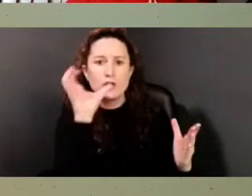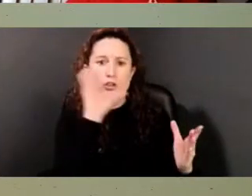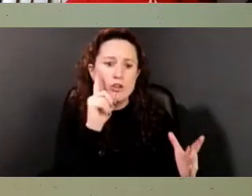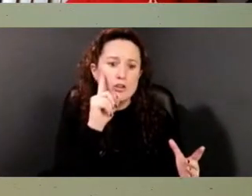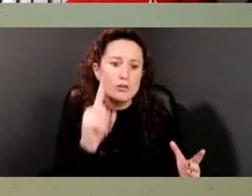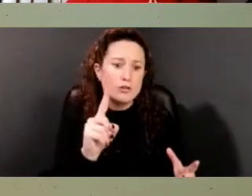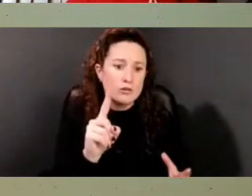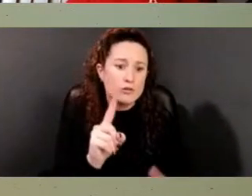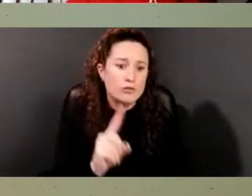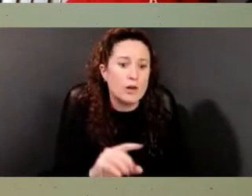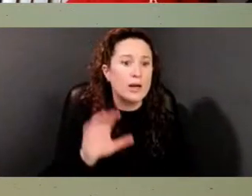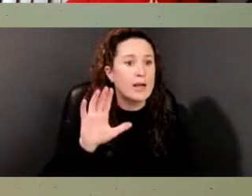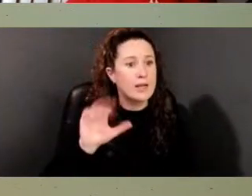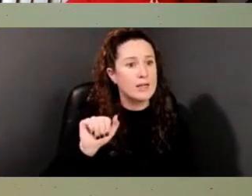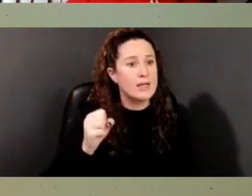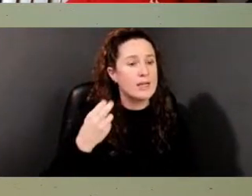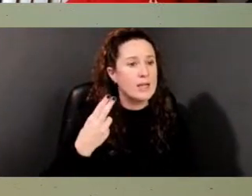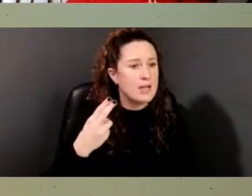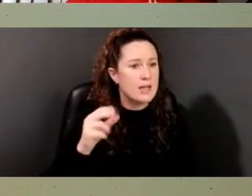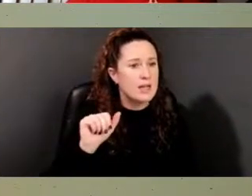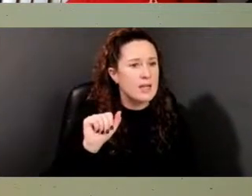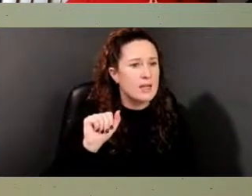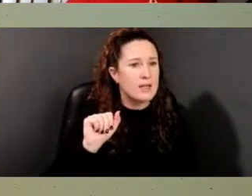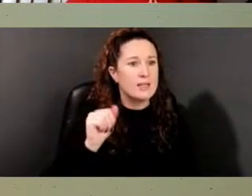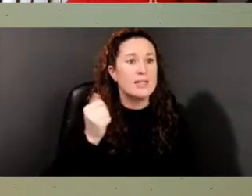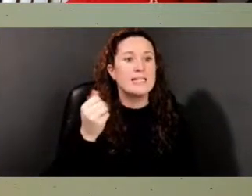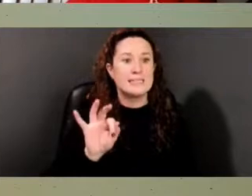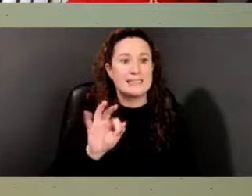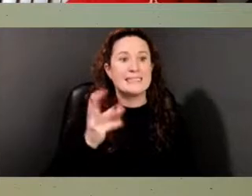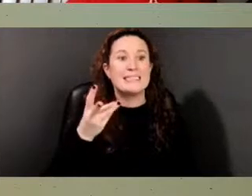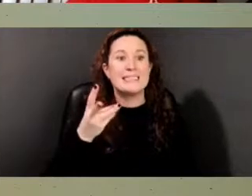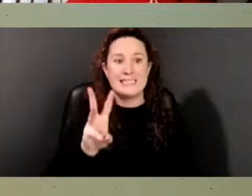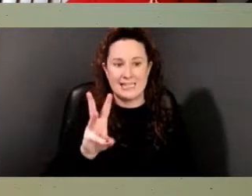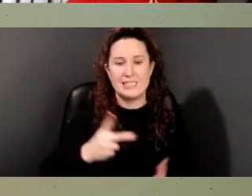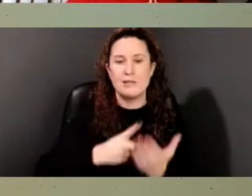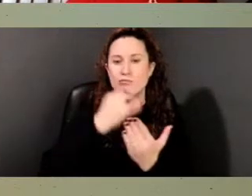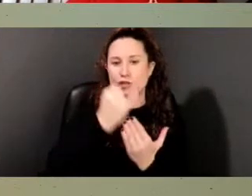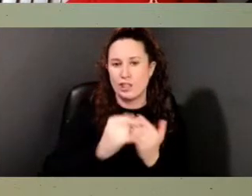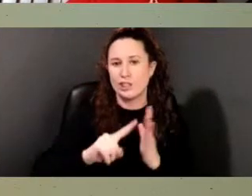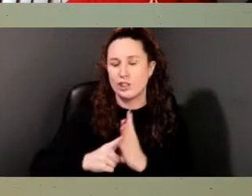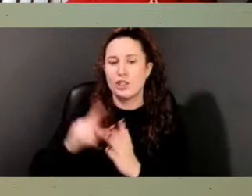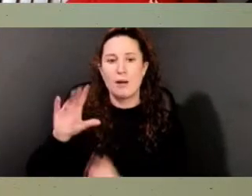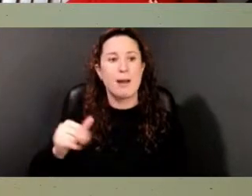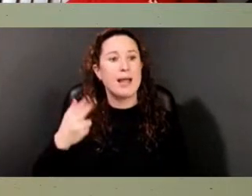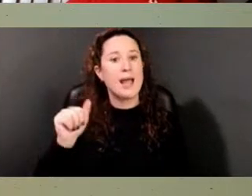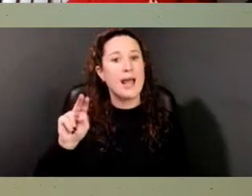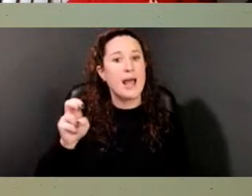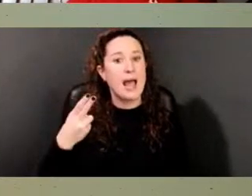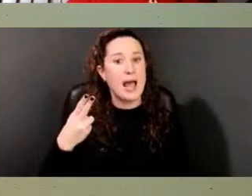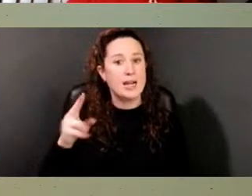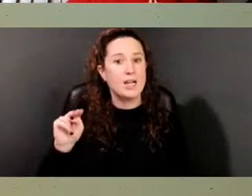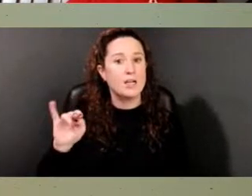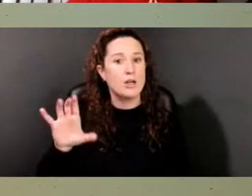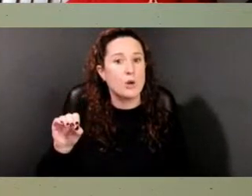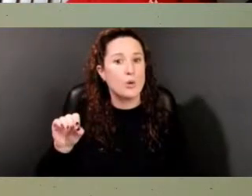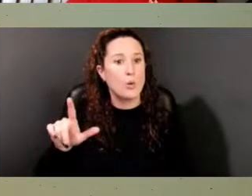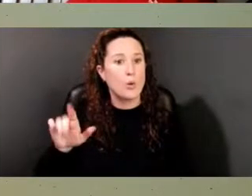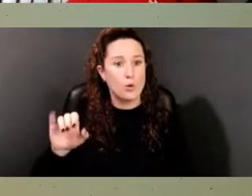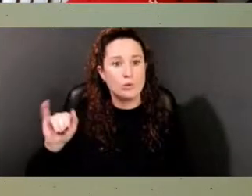1619 project that was started by Hannah Nicole Jones and the New York Times in August 2019.